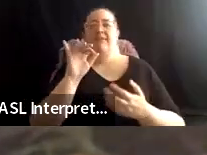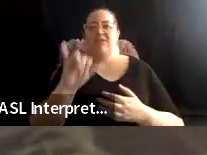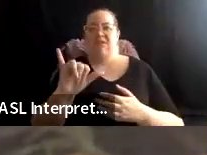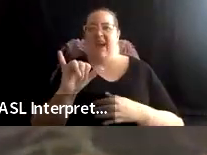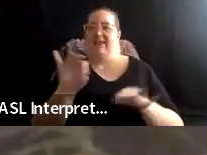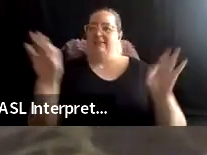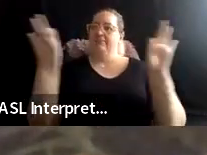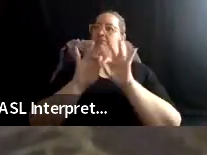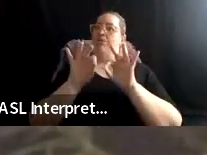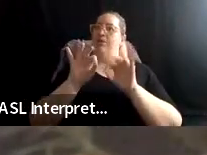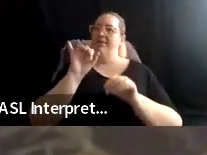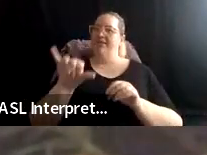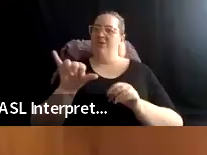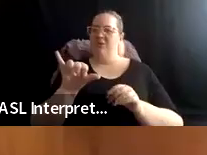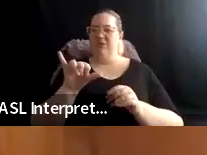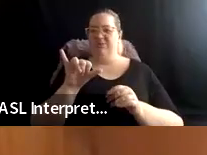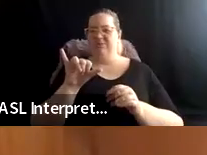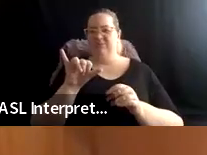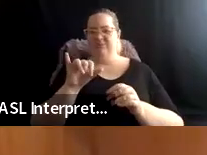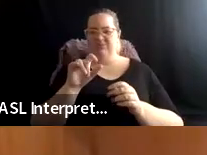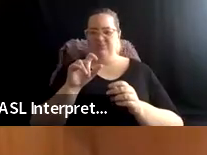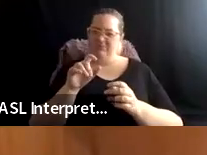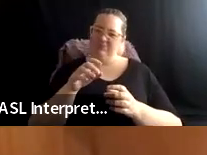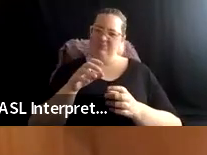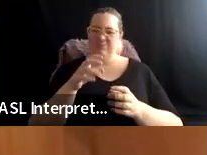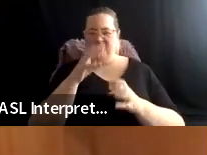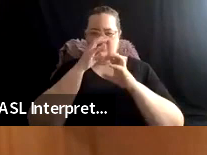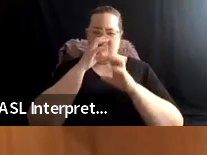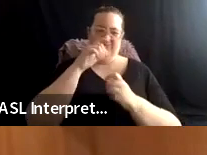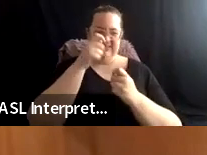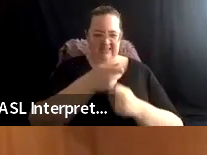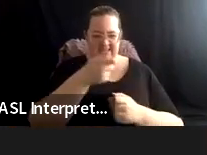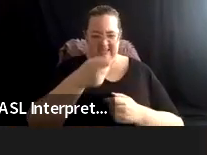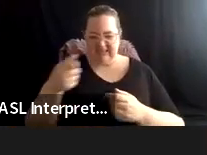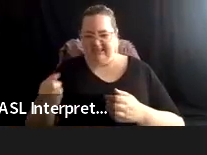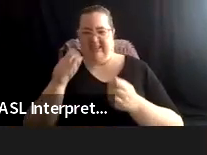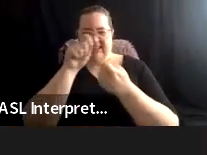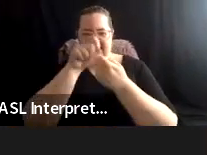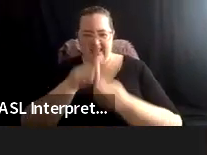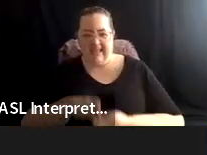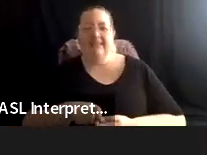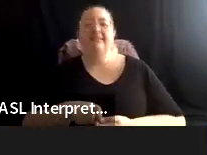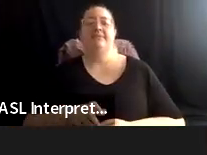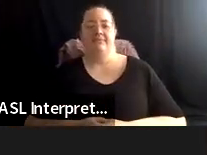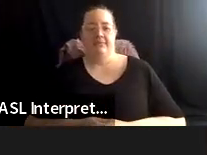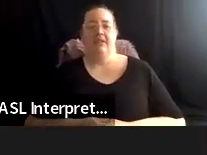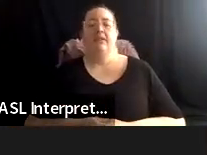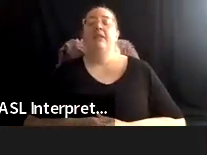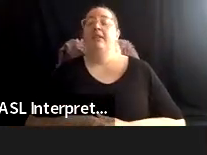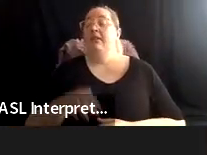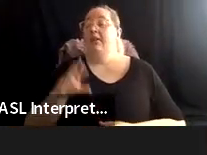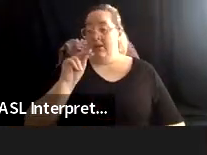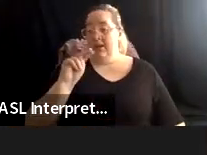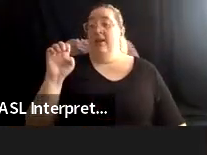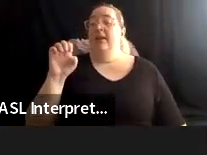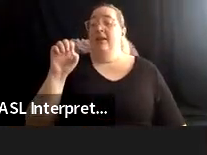this as well. Absolutely. Yeah. And also too, I think that that's, um,